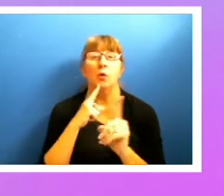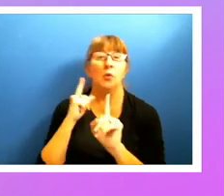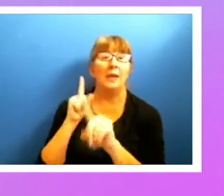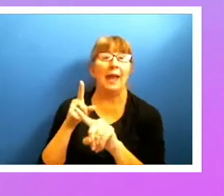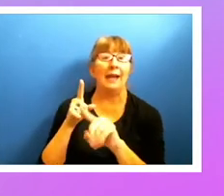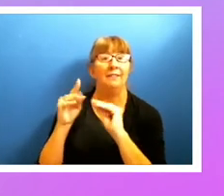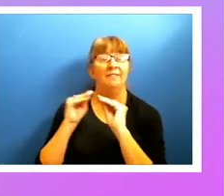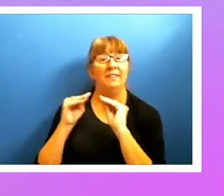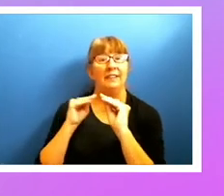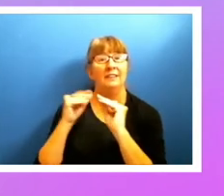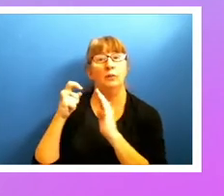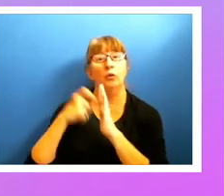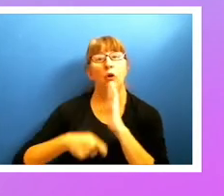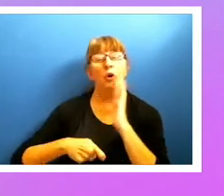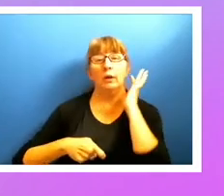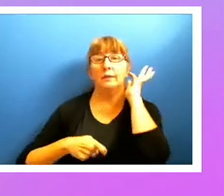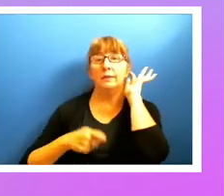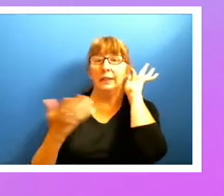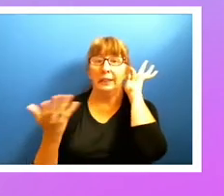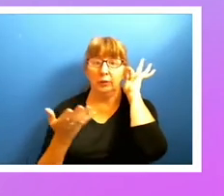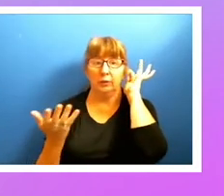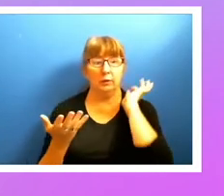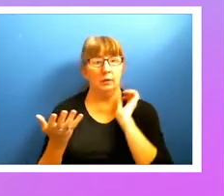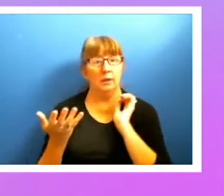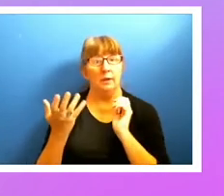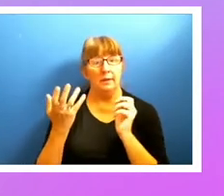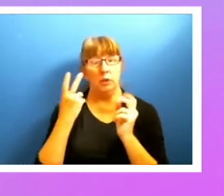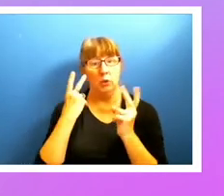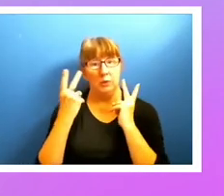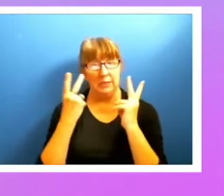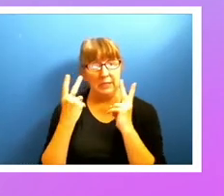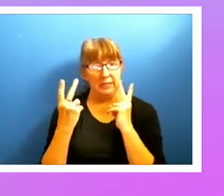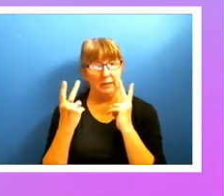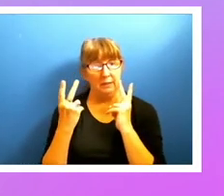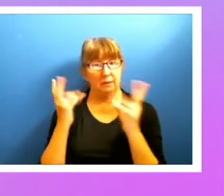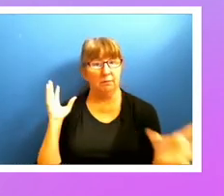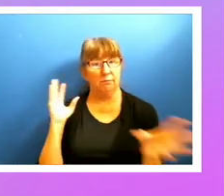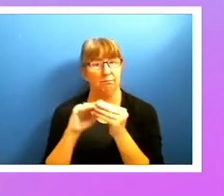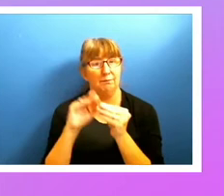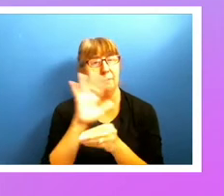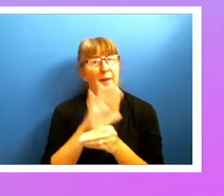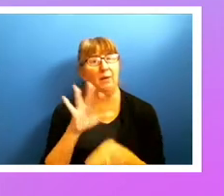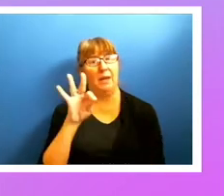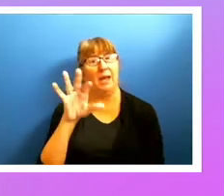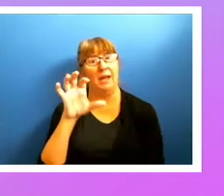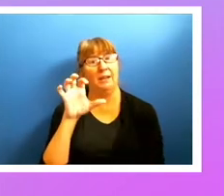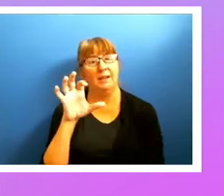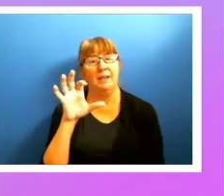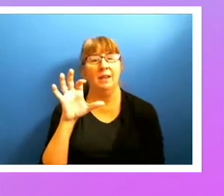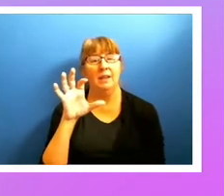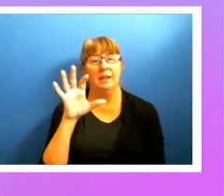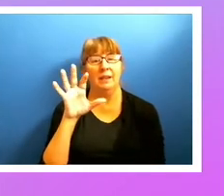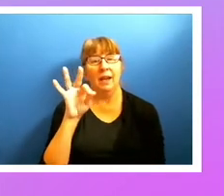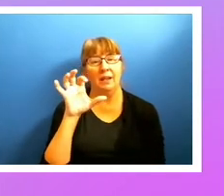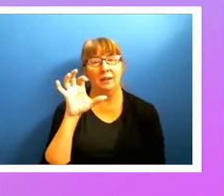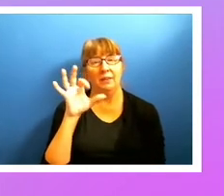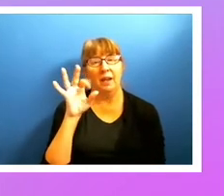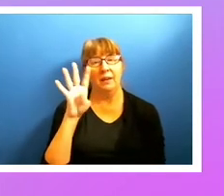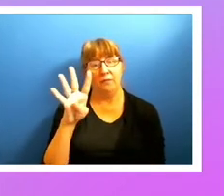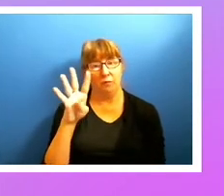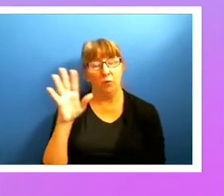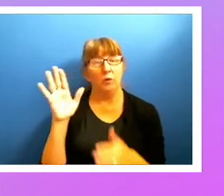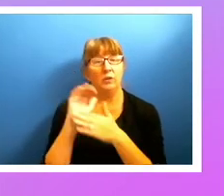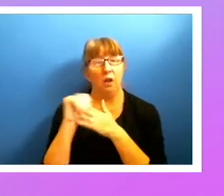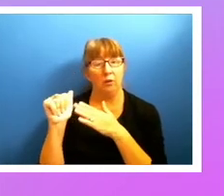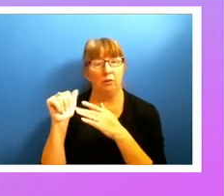cost here that we have is about $9,949 when I add